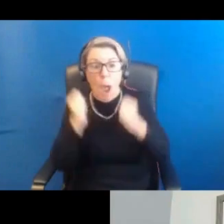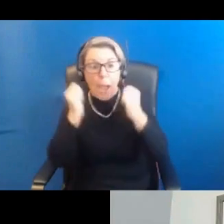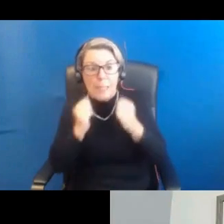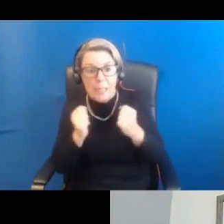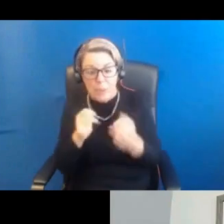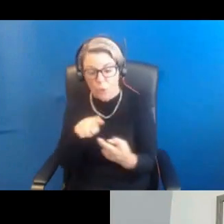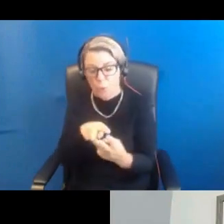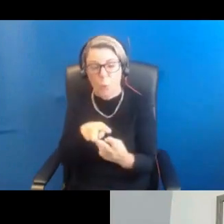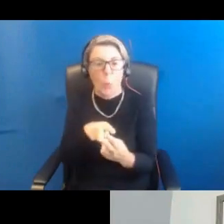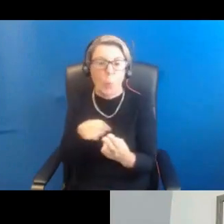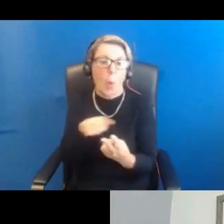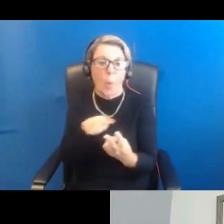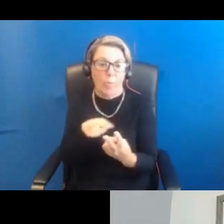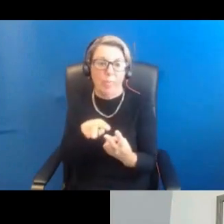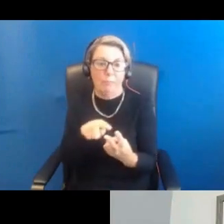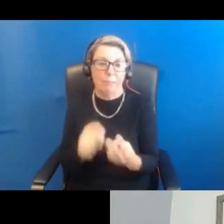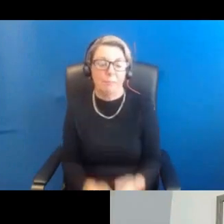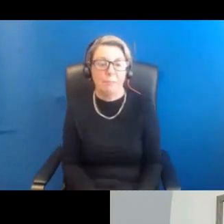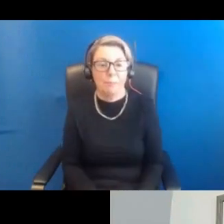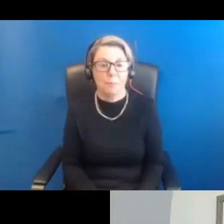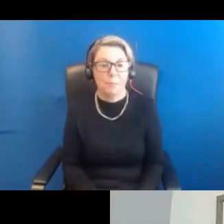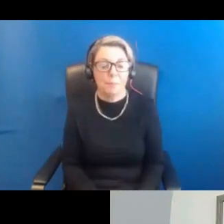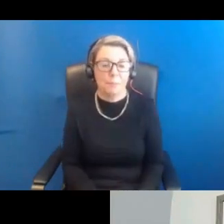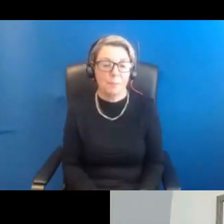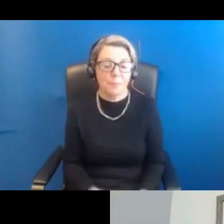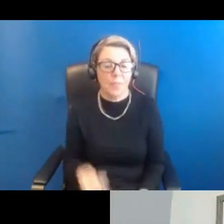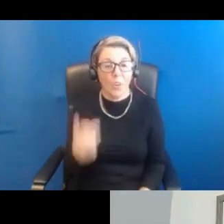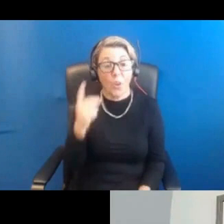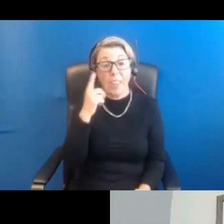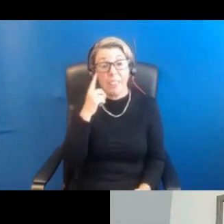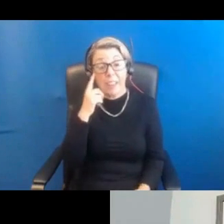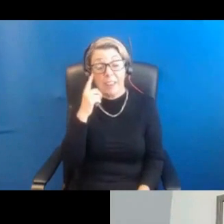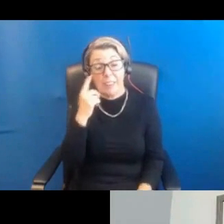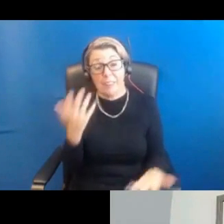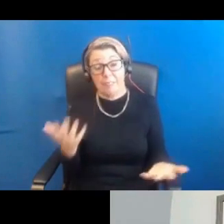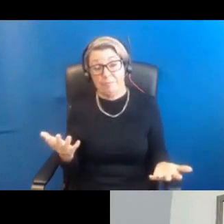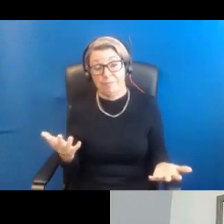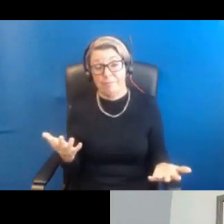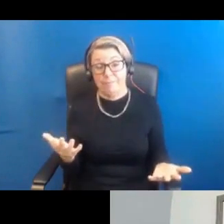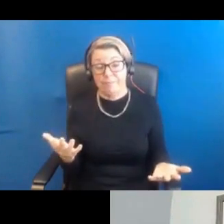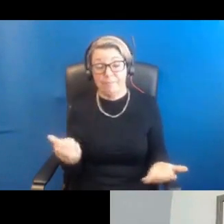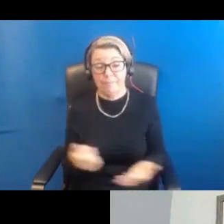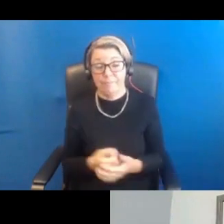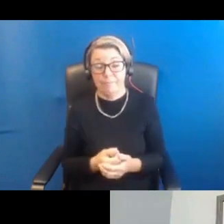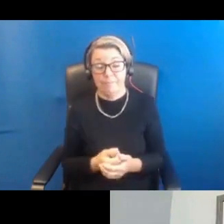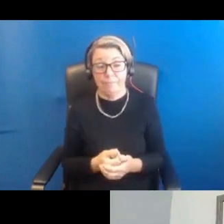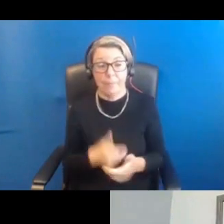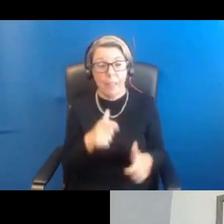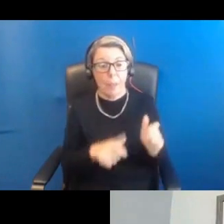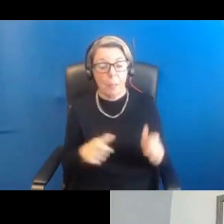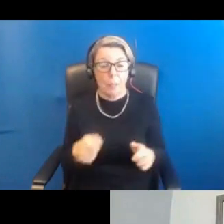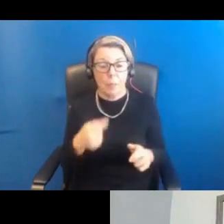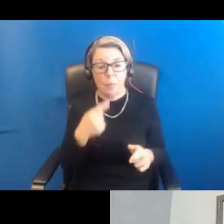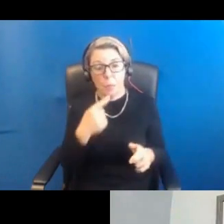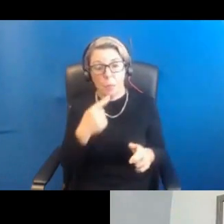do both. But I think perhaps, again, there's a tendency, if people are told, well, you'll feel